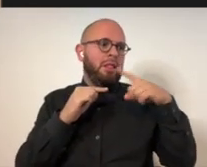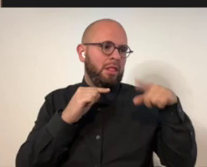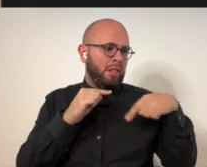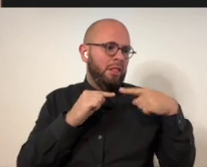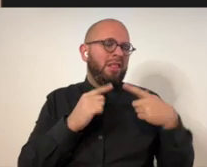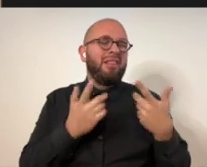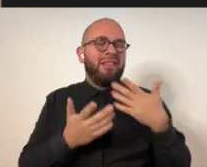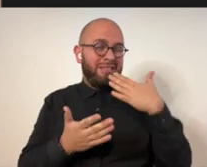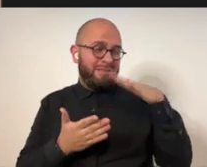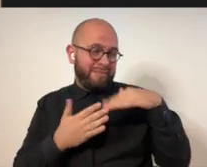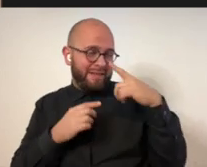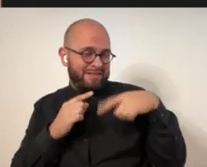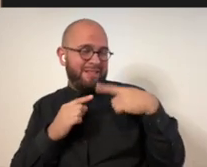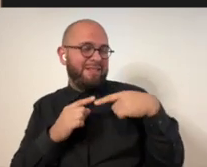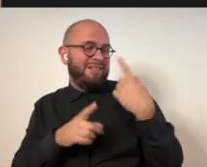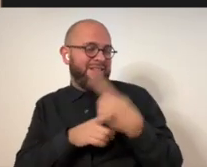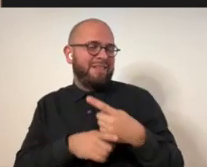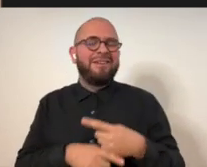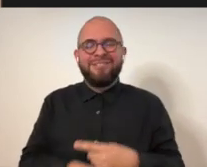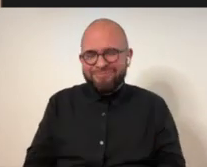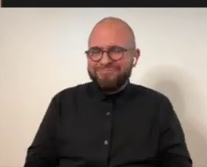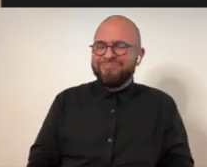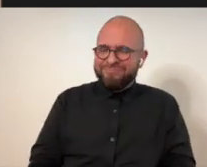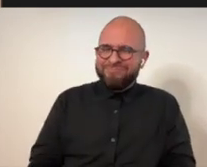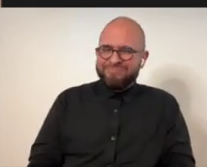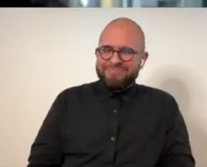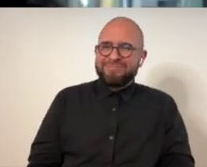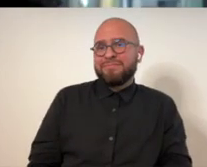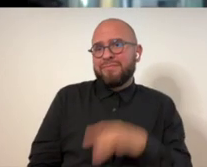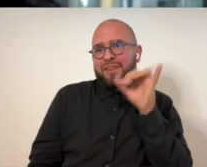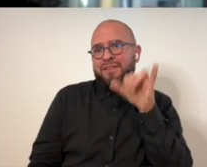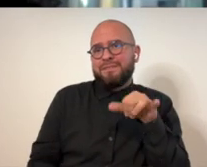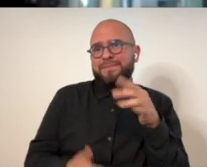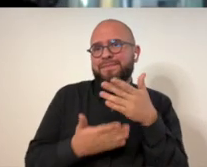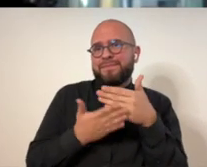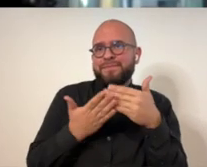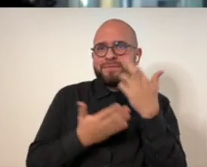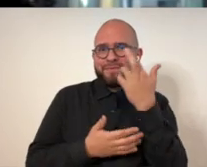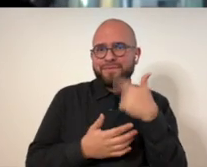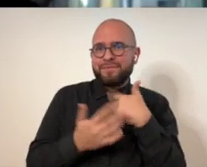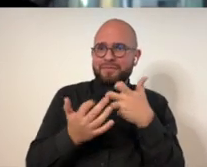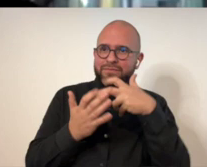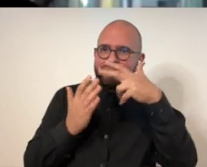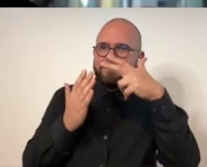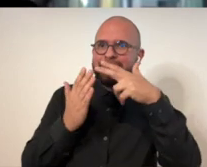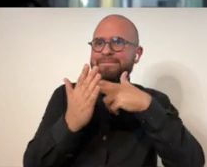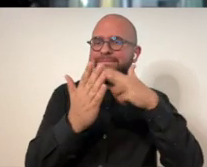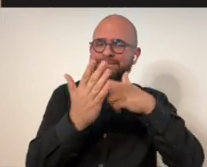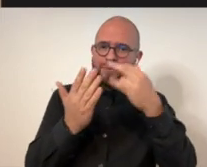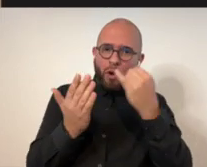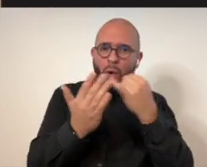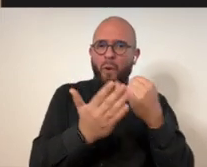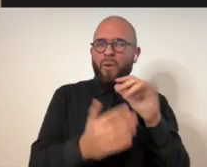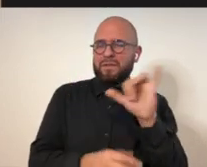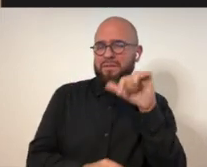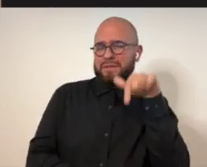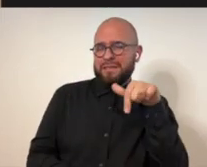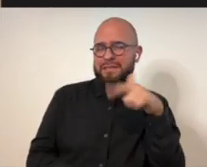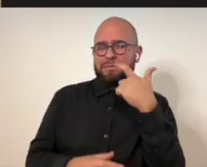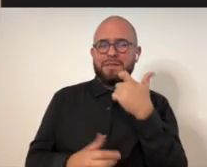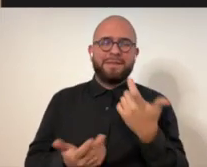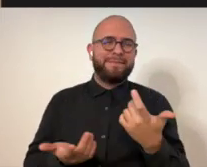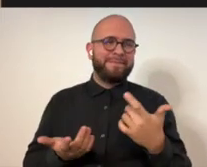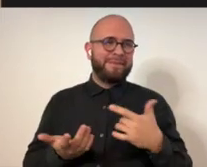places. It's just, it's just a bad, it's a bad cycle. Yeah. Because, and that's part of